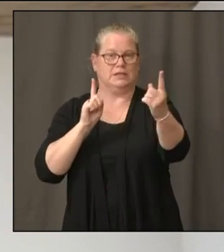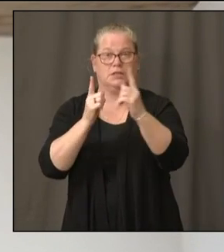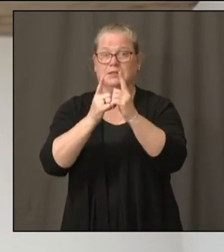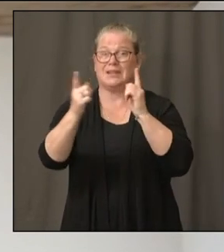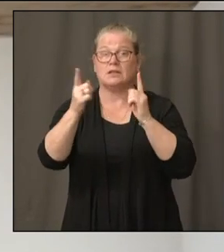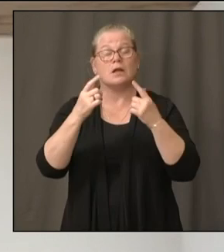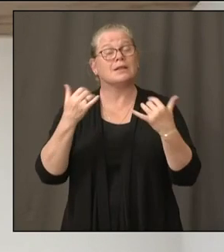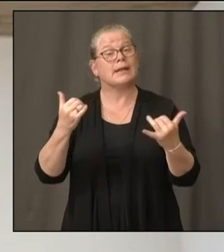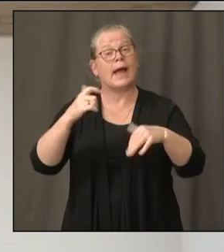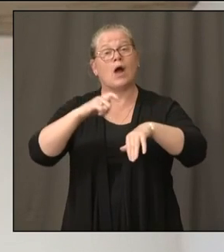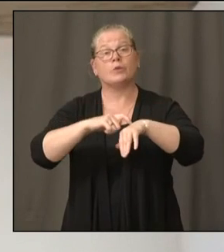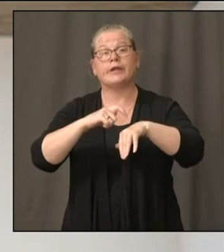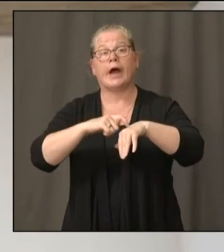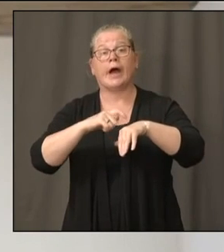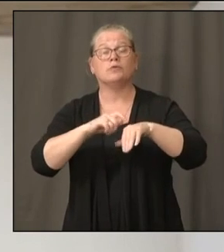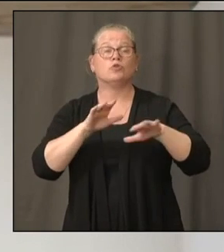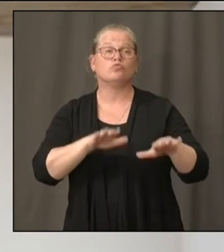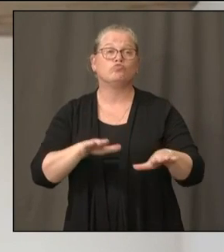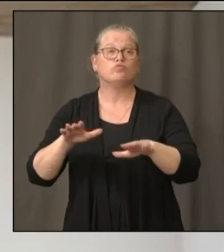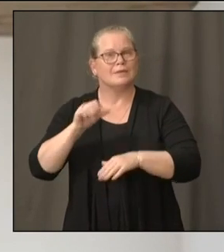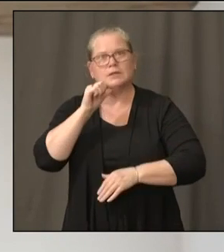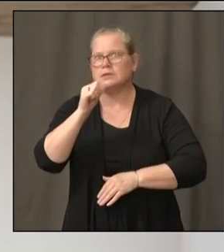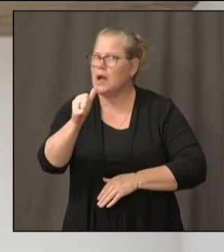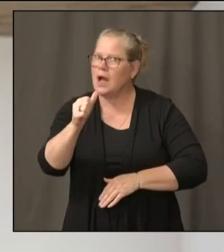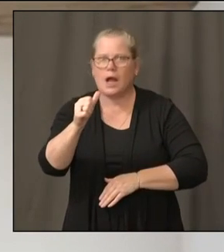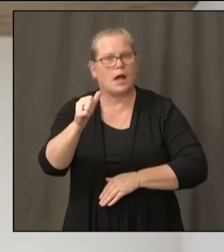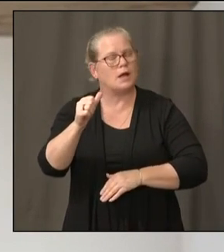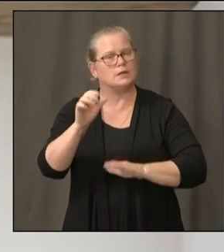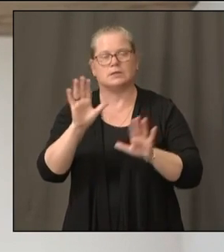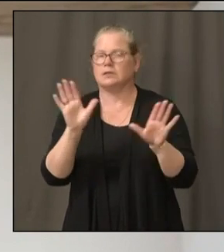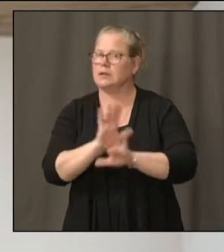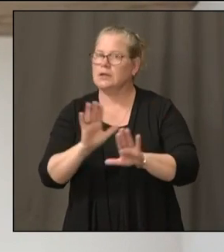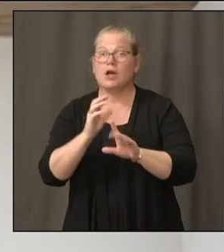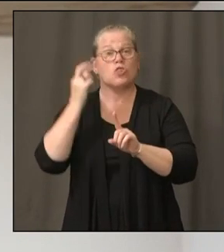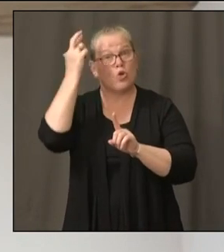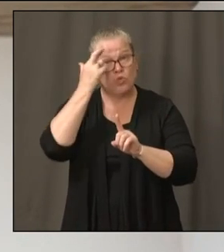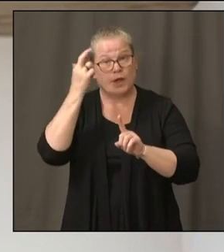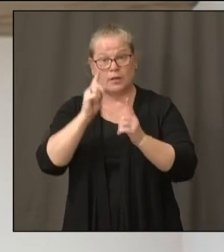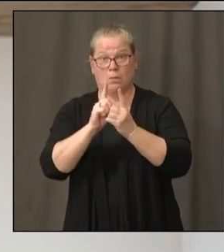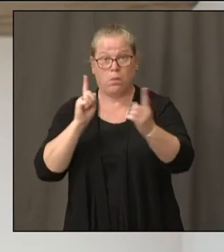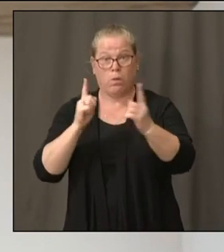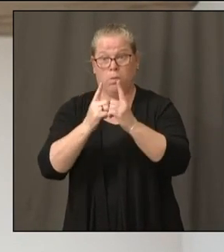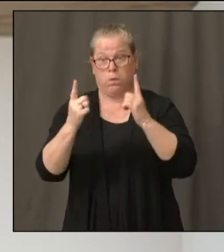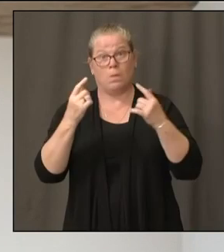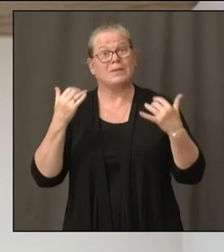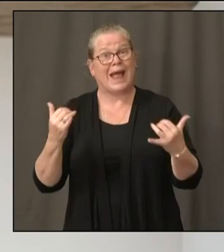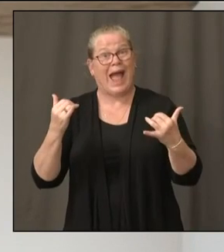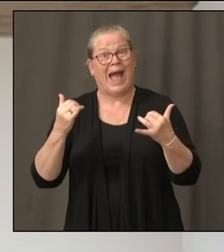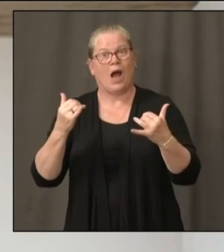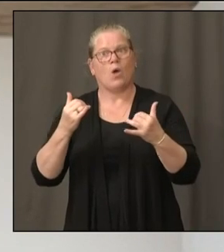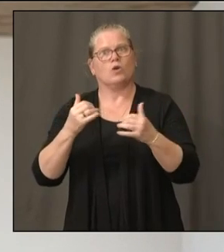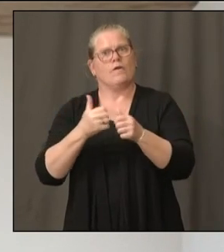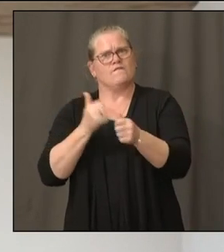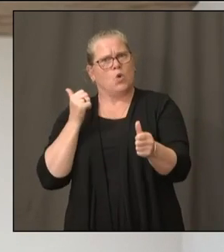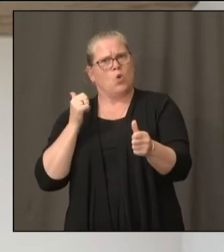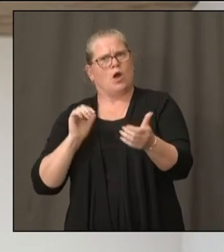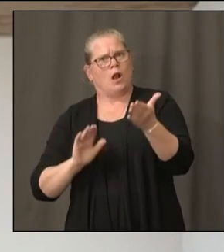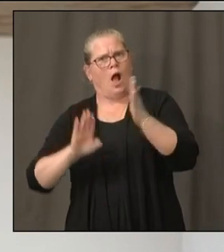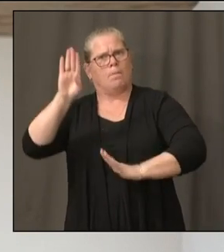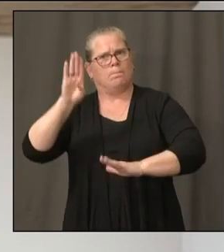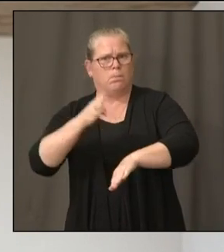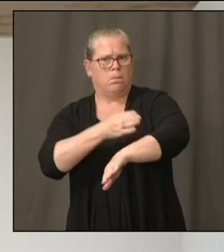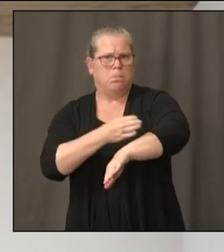is to try to blunt the resurgence when it occurs. We know it works. We know that